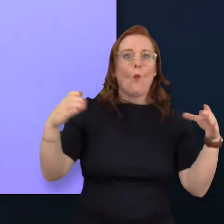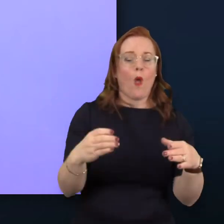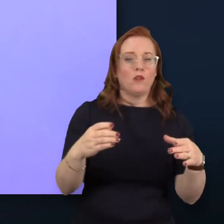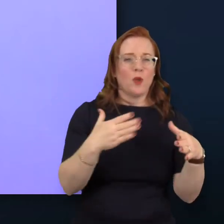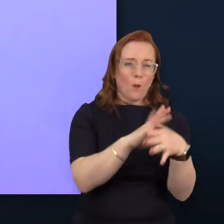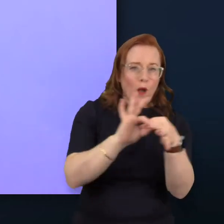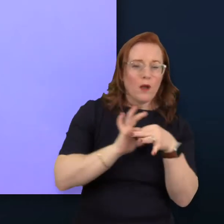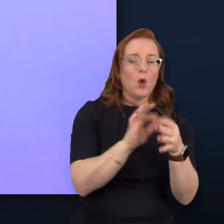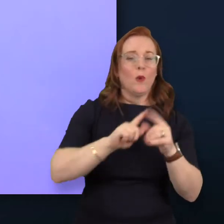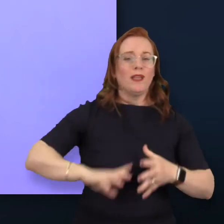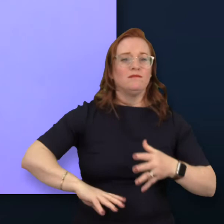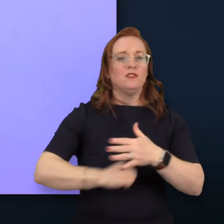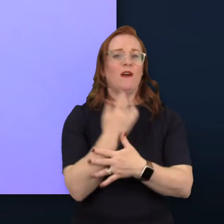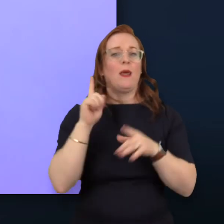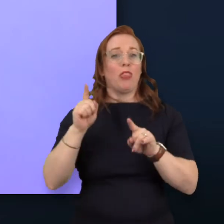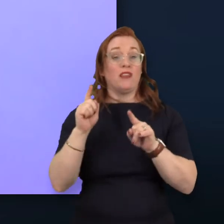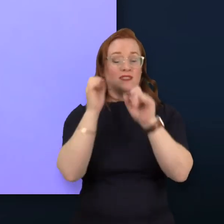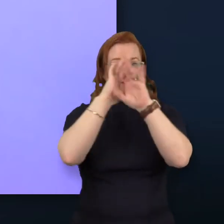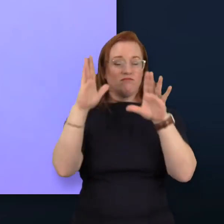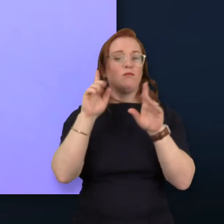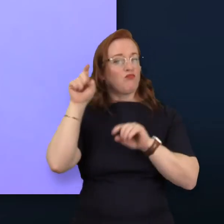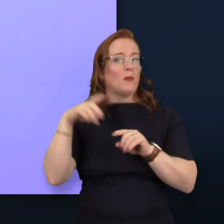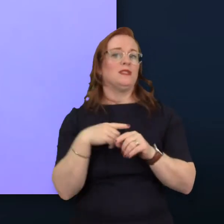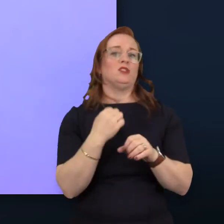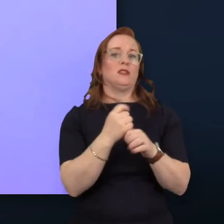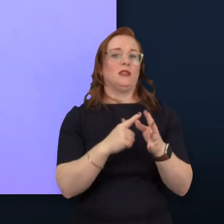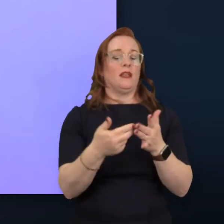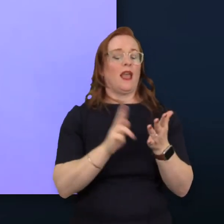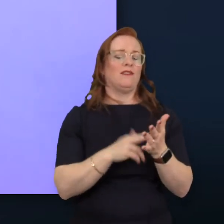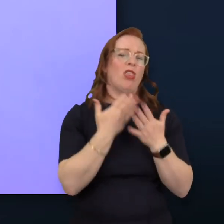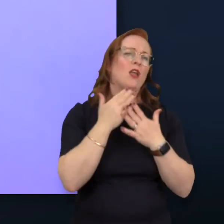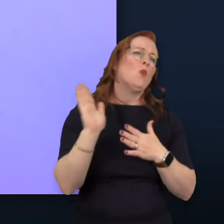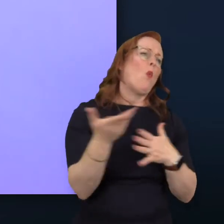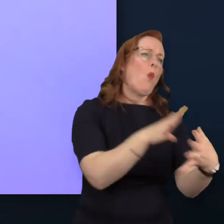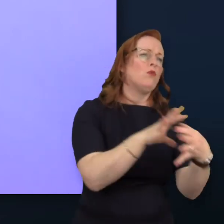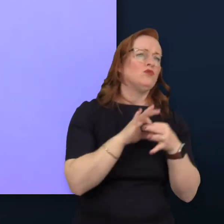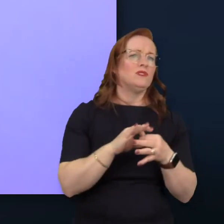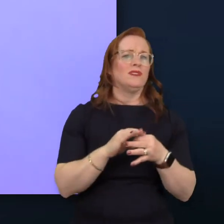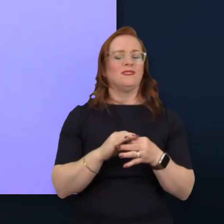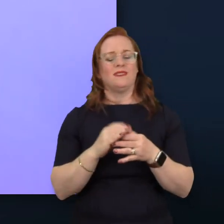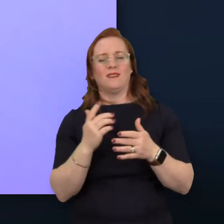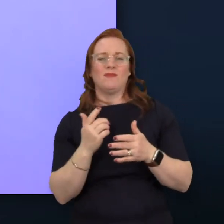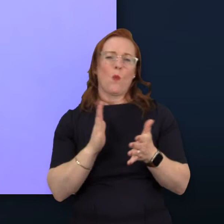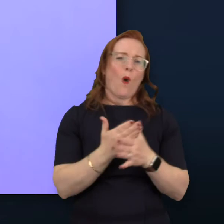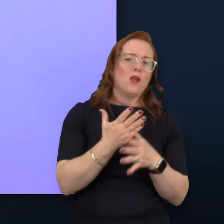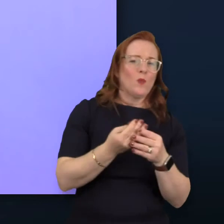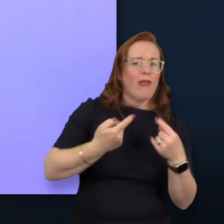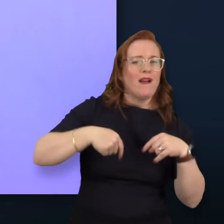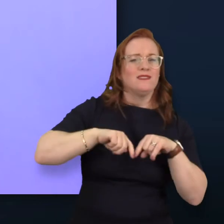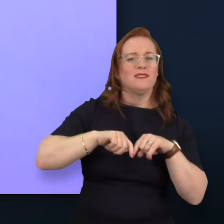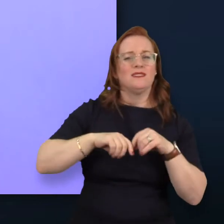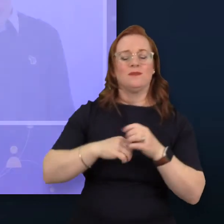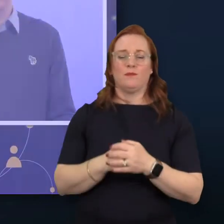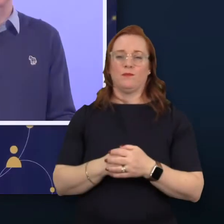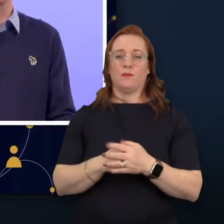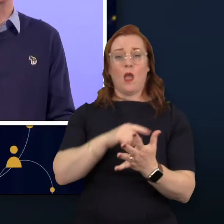proposition. Thanks to everyone who joined us and had the fun of working with Mural. There are five